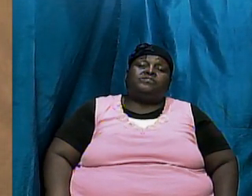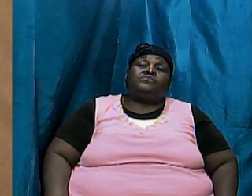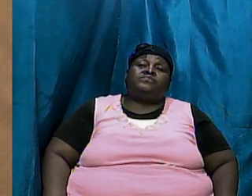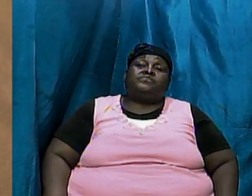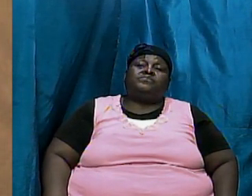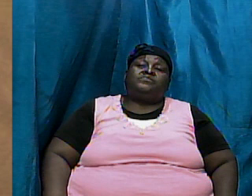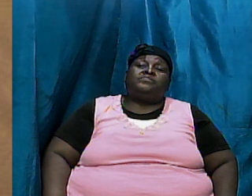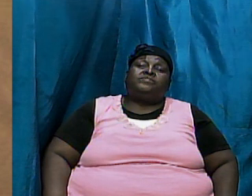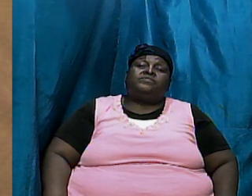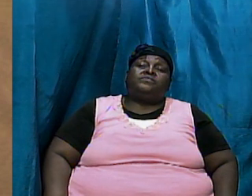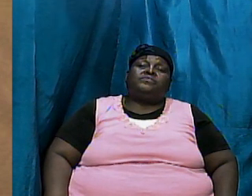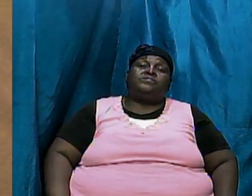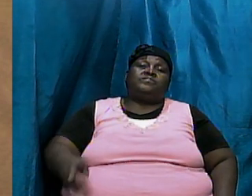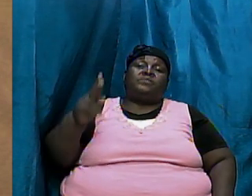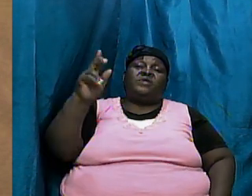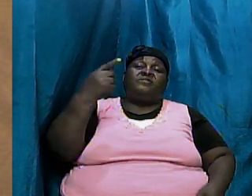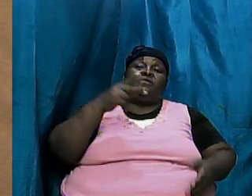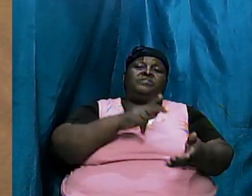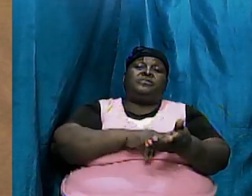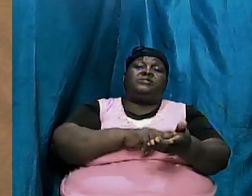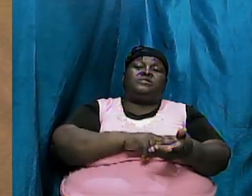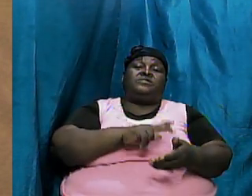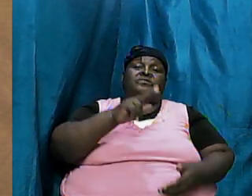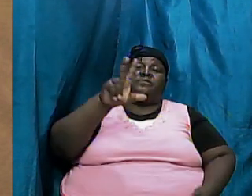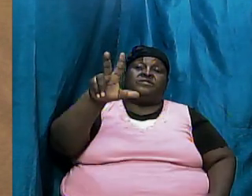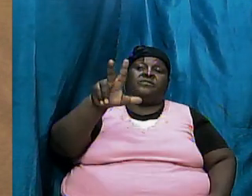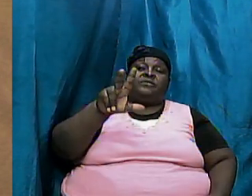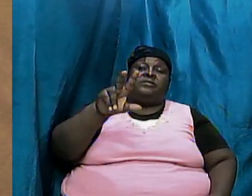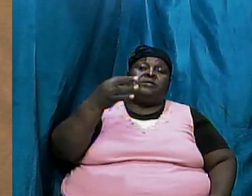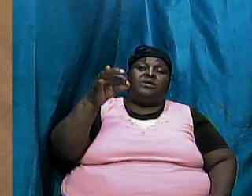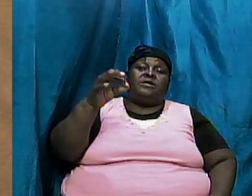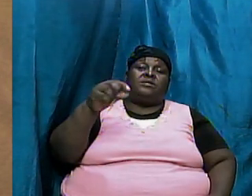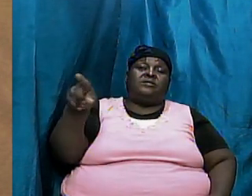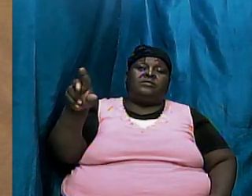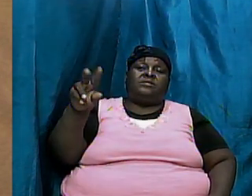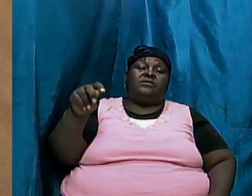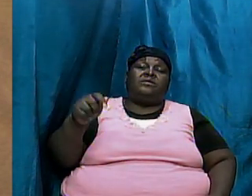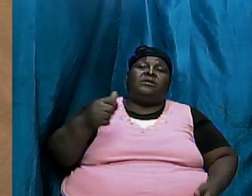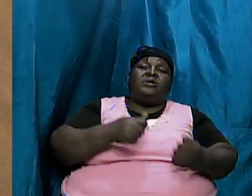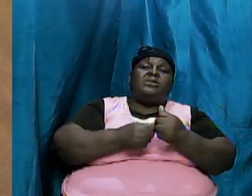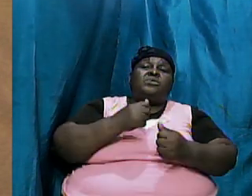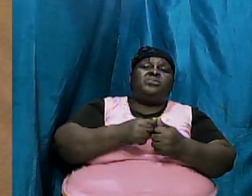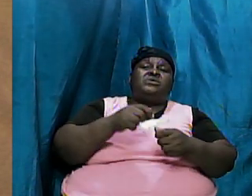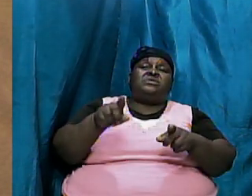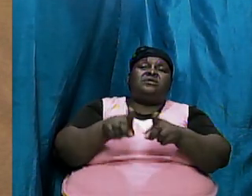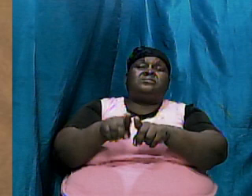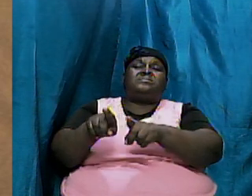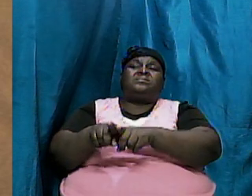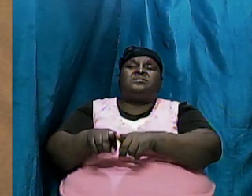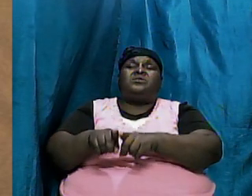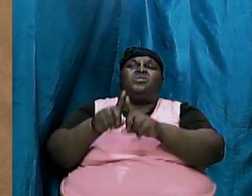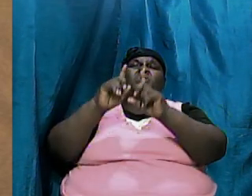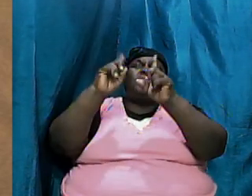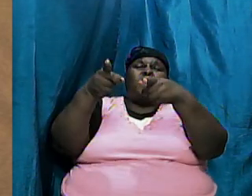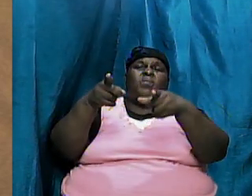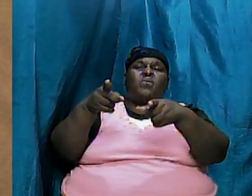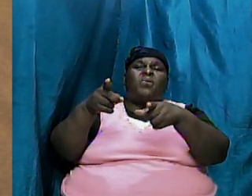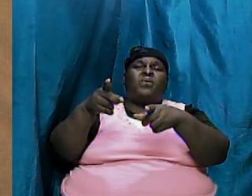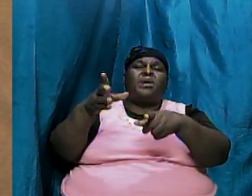scriptures 1 Peter 3 19 to 20 by which also he went